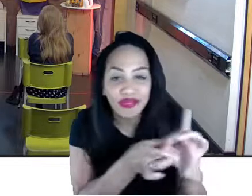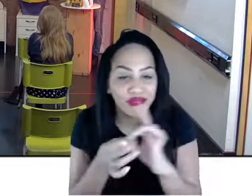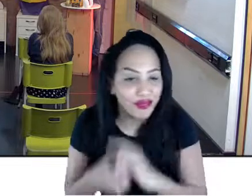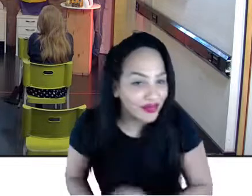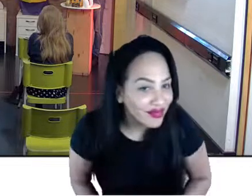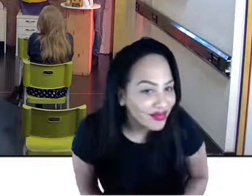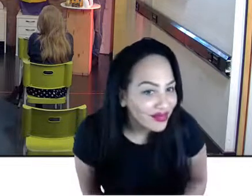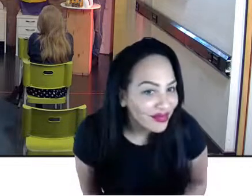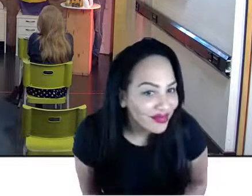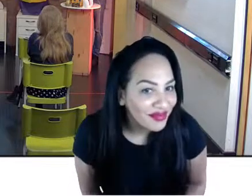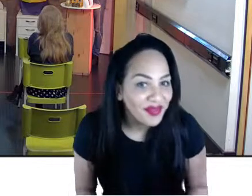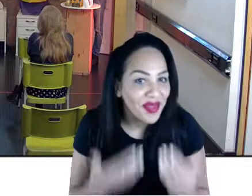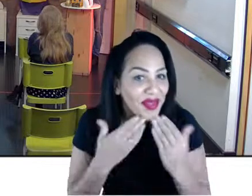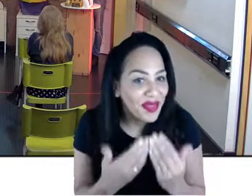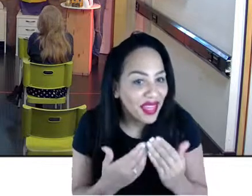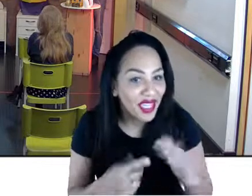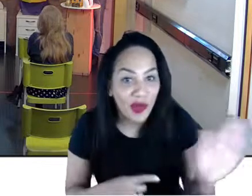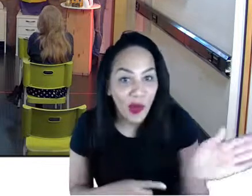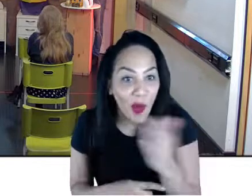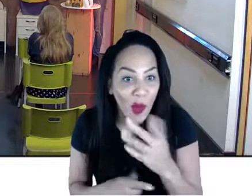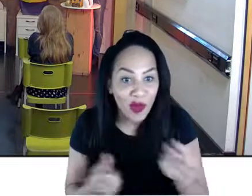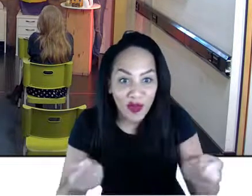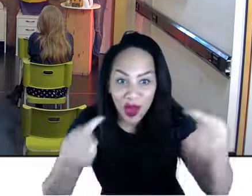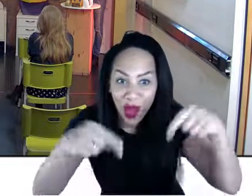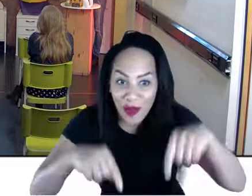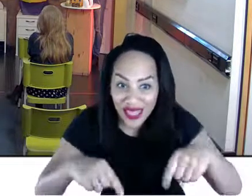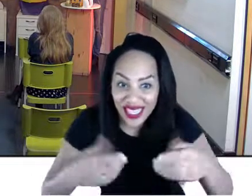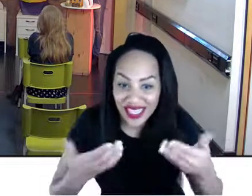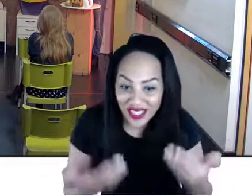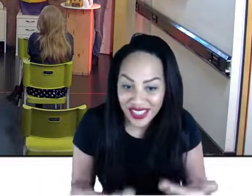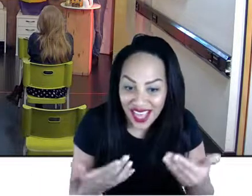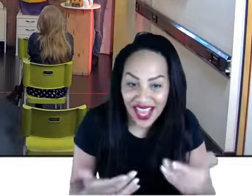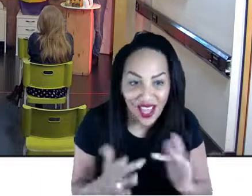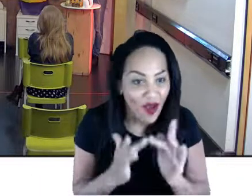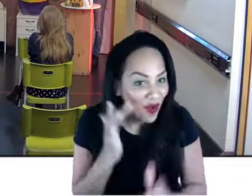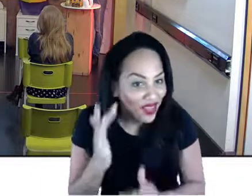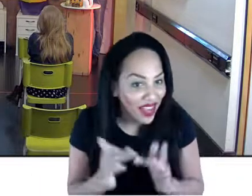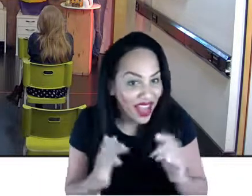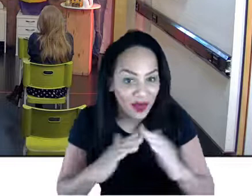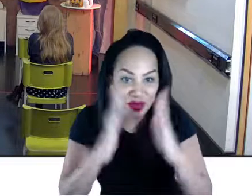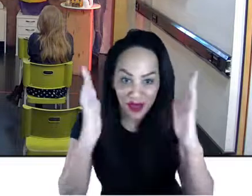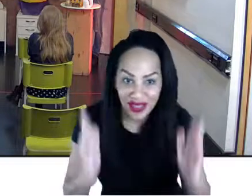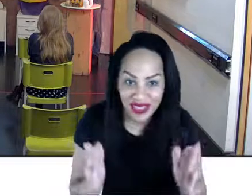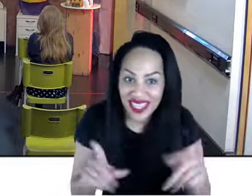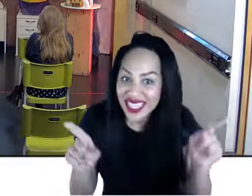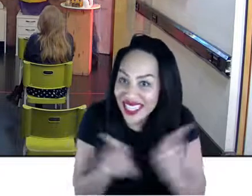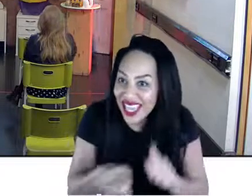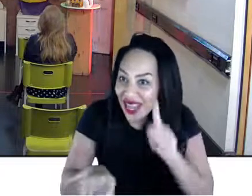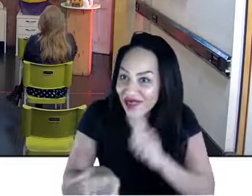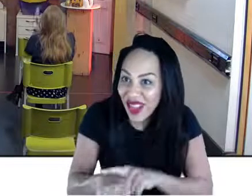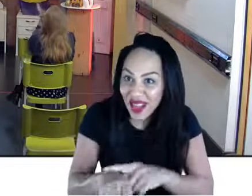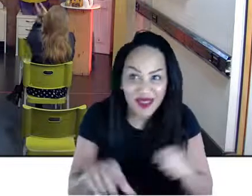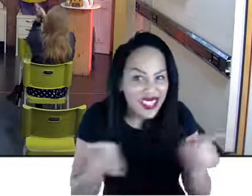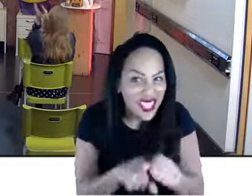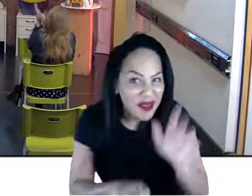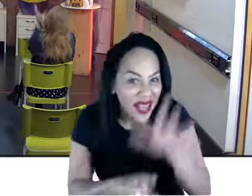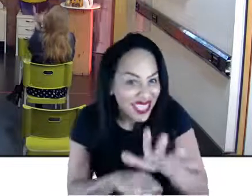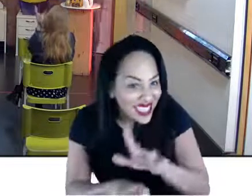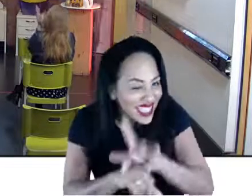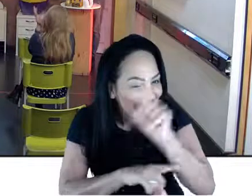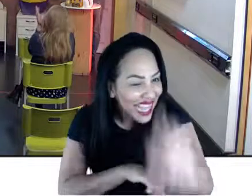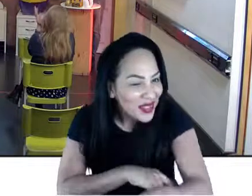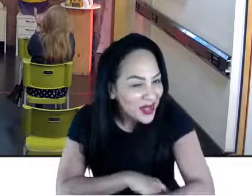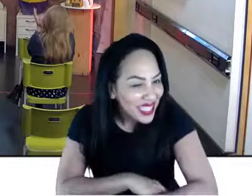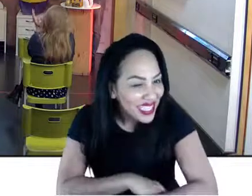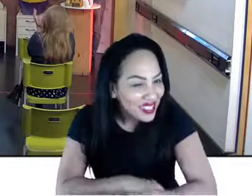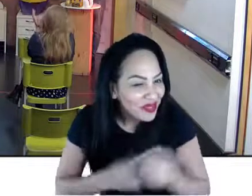Thank you all for being here today, online or in the building. We'll see you all at same time, same place, next week. Thank you. Thank